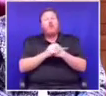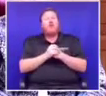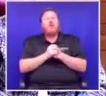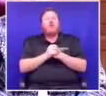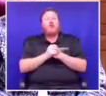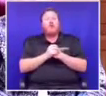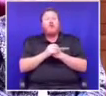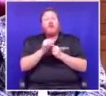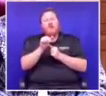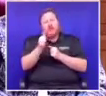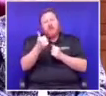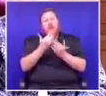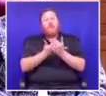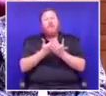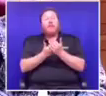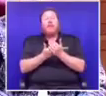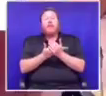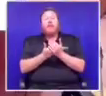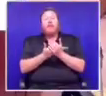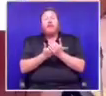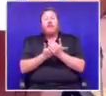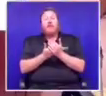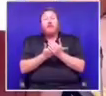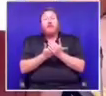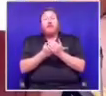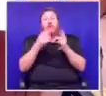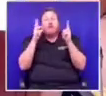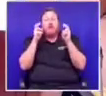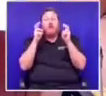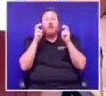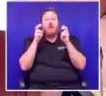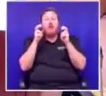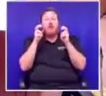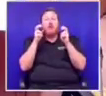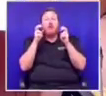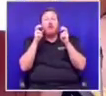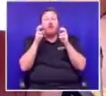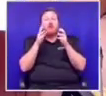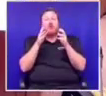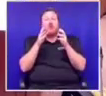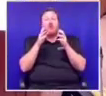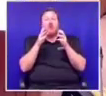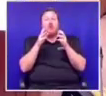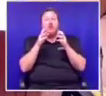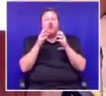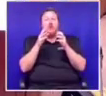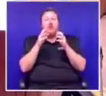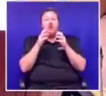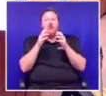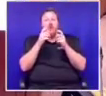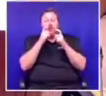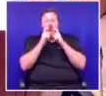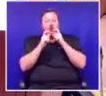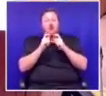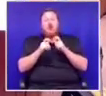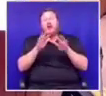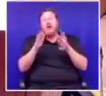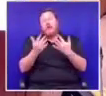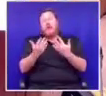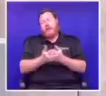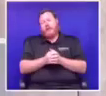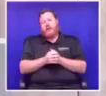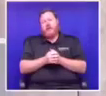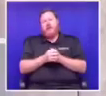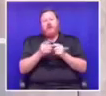able to see how we take this matter forward. So, we embark on various